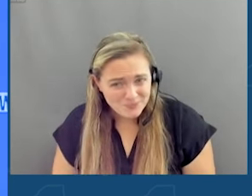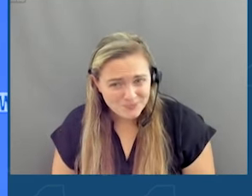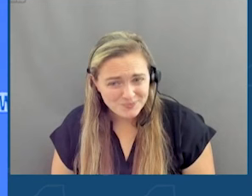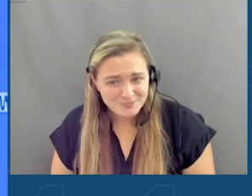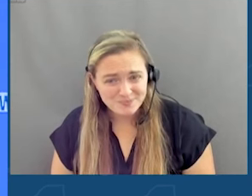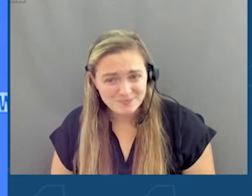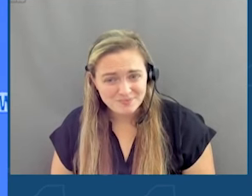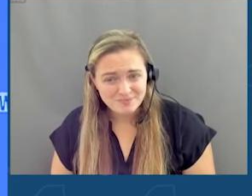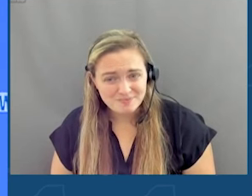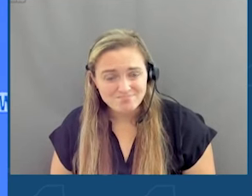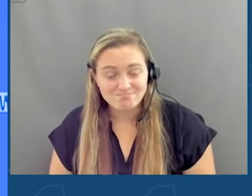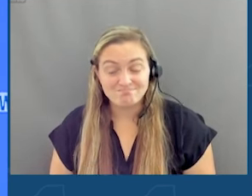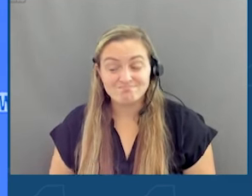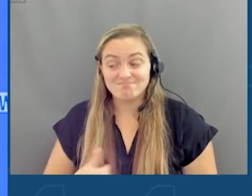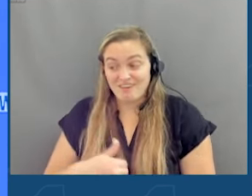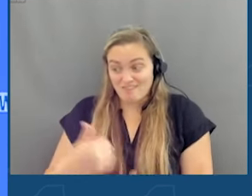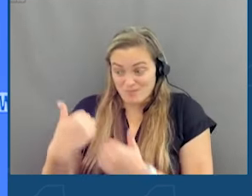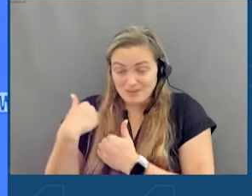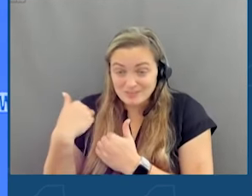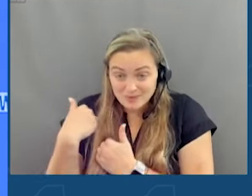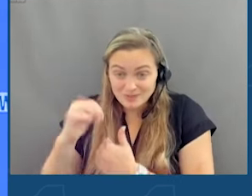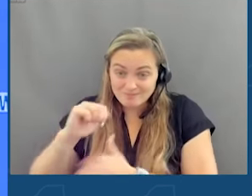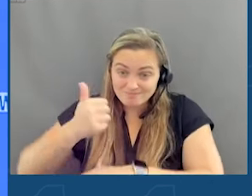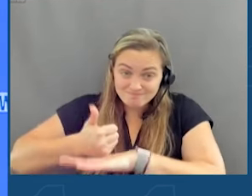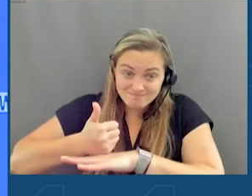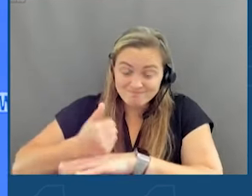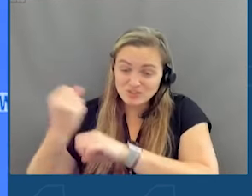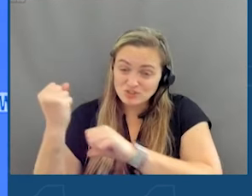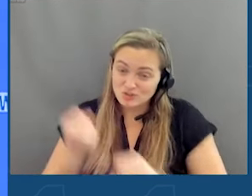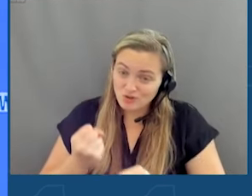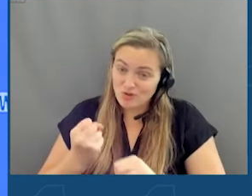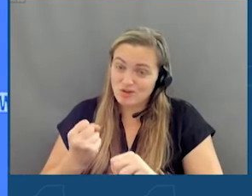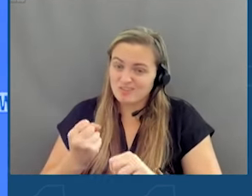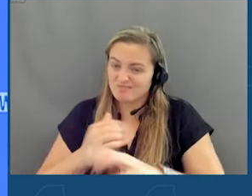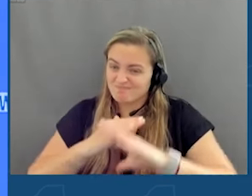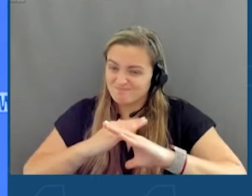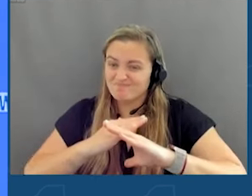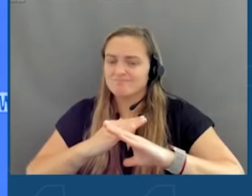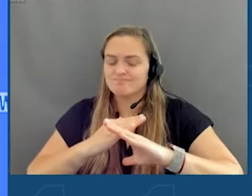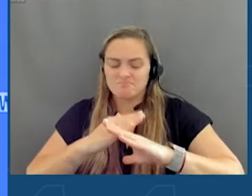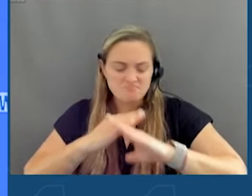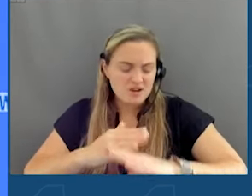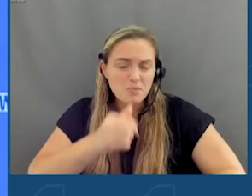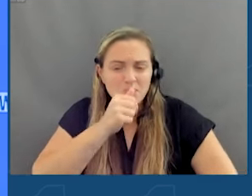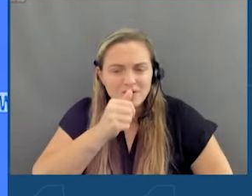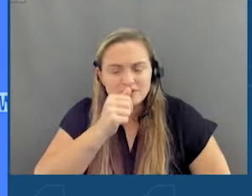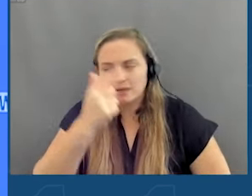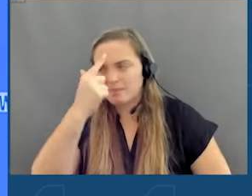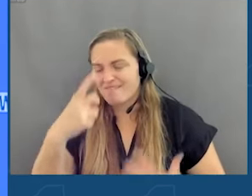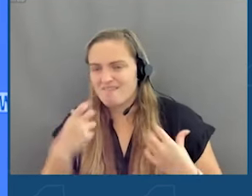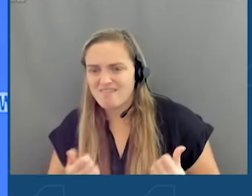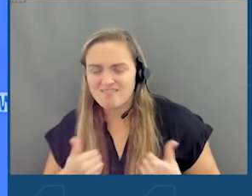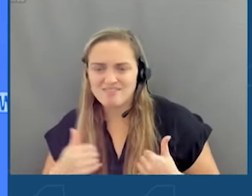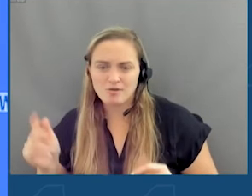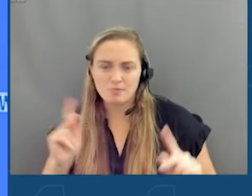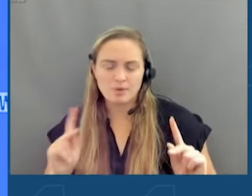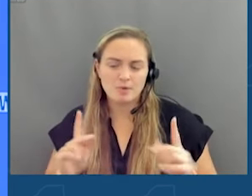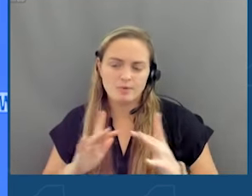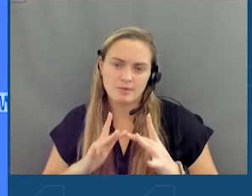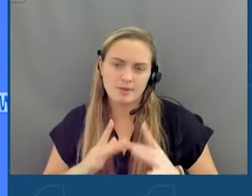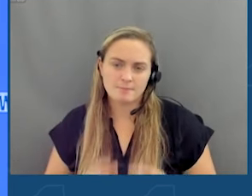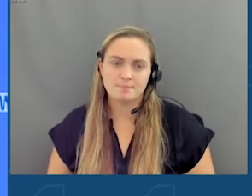It's our responsibility to establish strong safeguards that protect the privacy and mental health of young people on the internet.